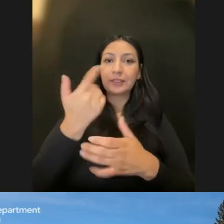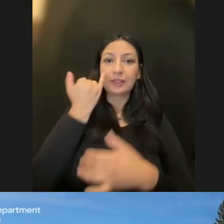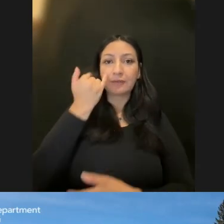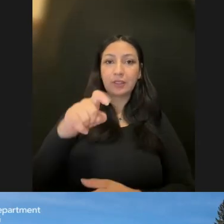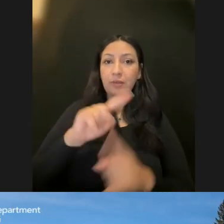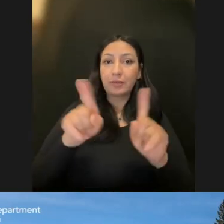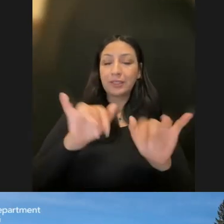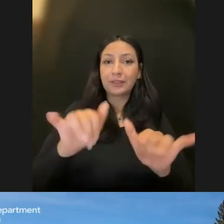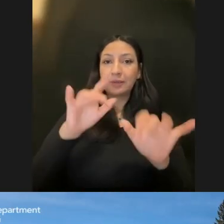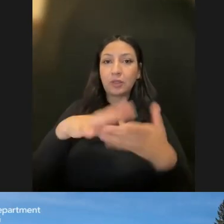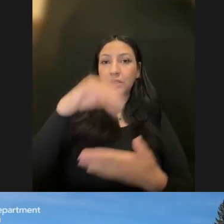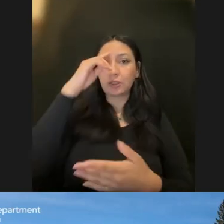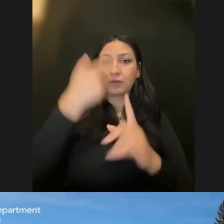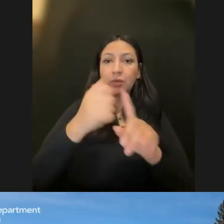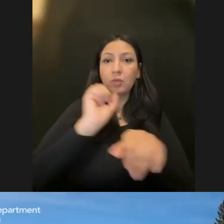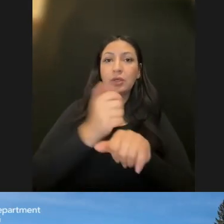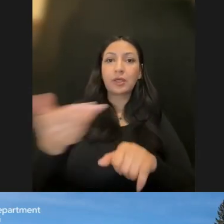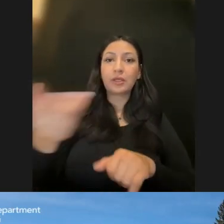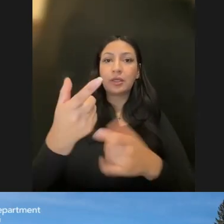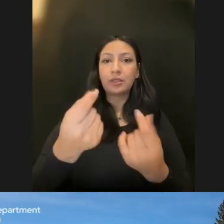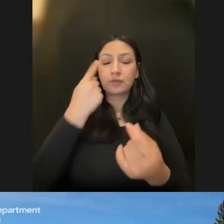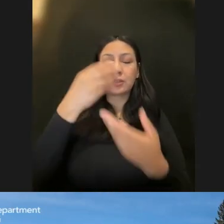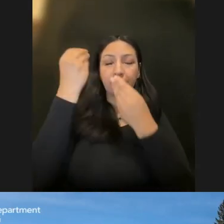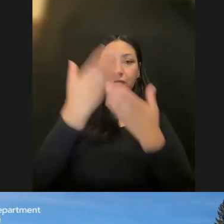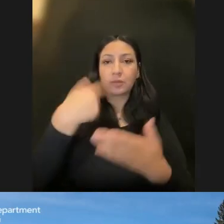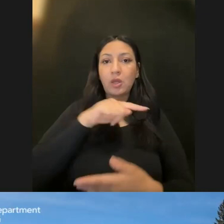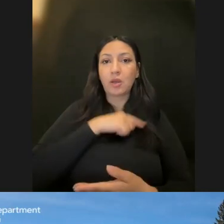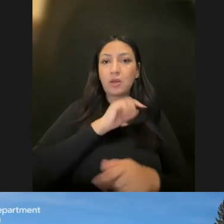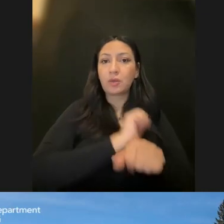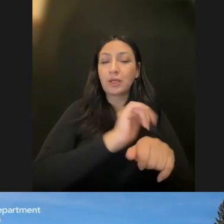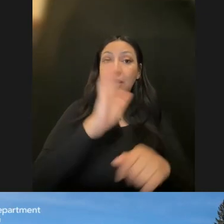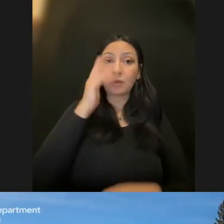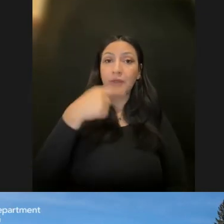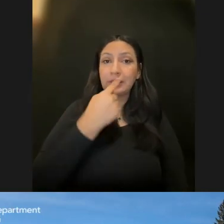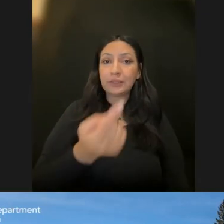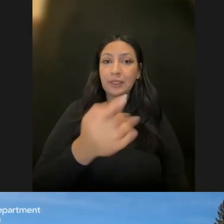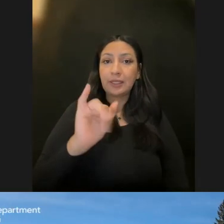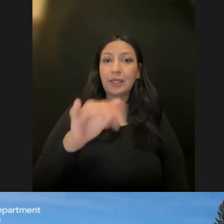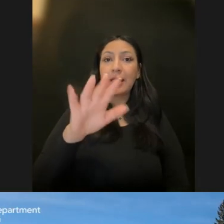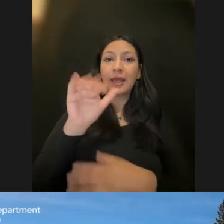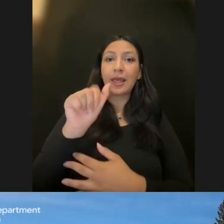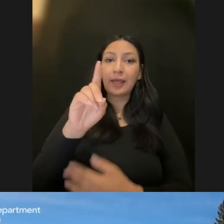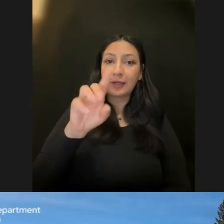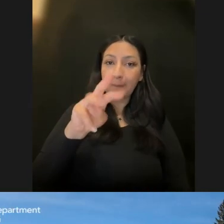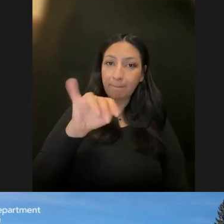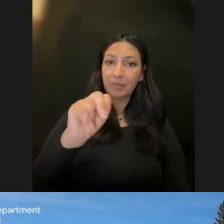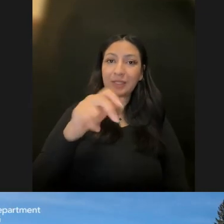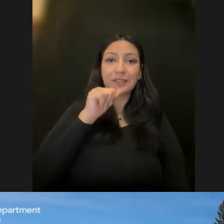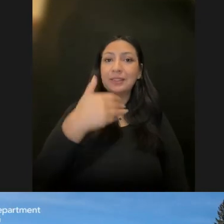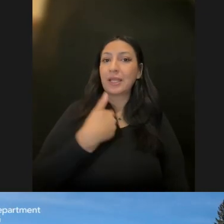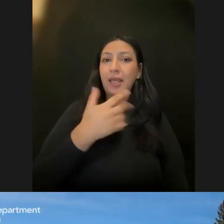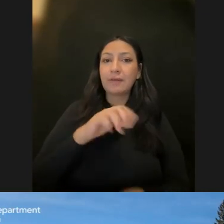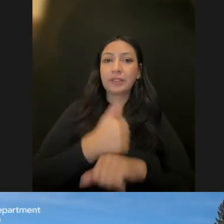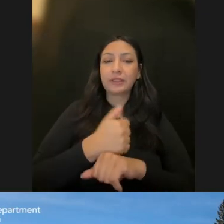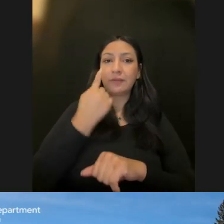also learning from the work that they're doing to inform our work. I will say that the administration does not have a position on